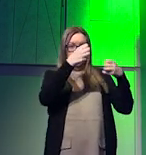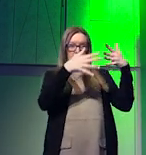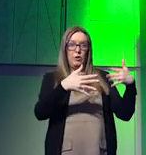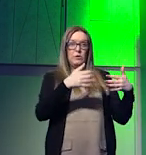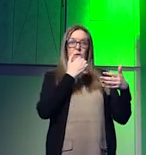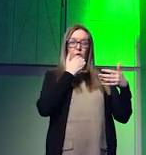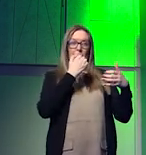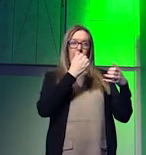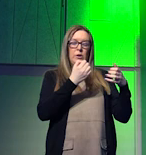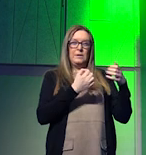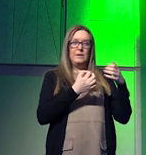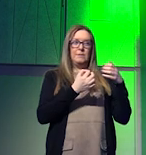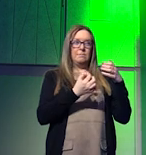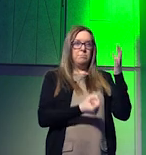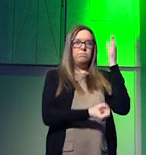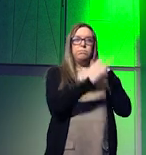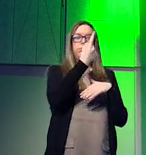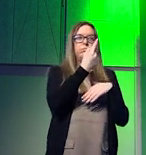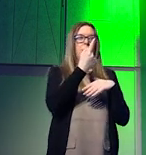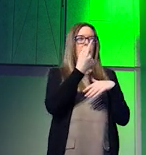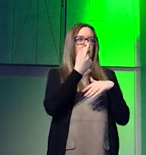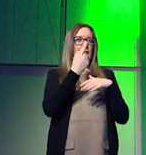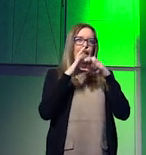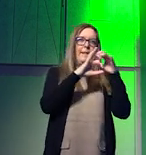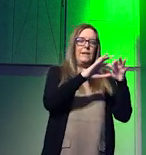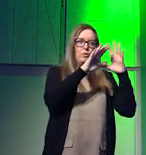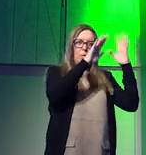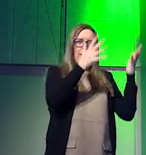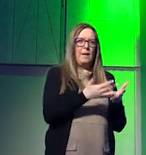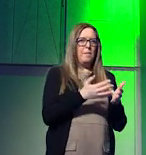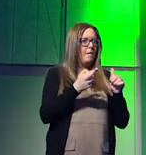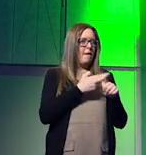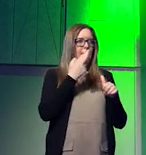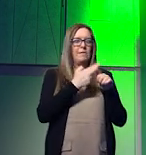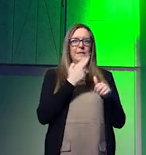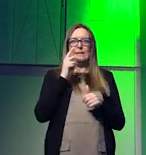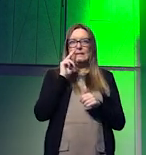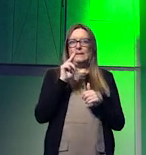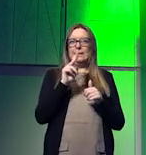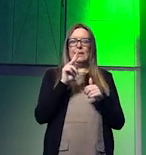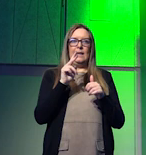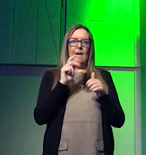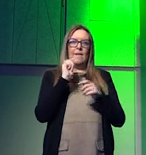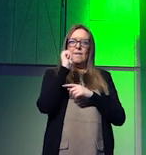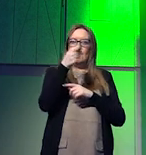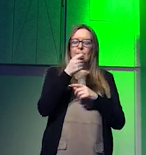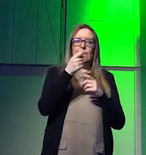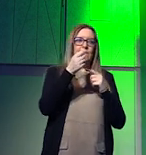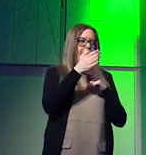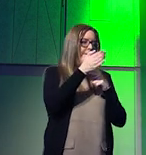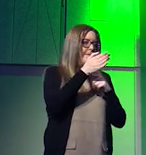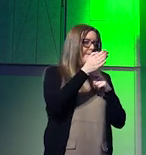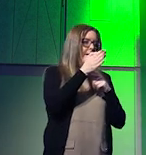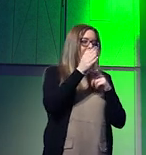um around sort of the global climate we're already seeing massive fish populations move from the